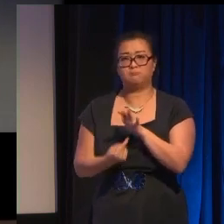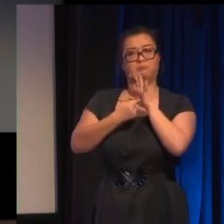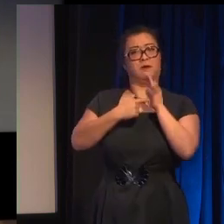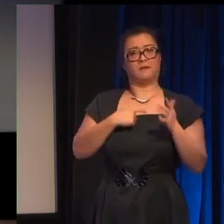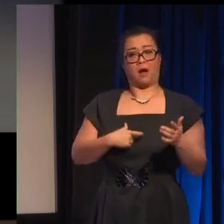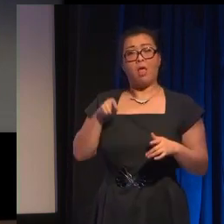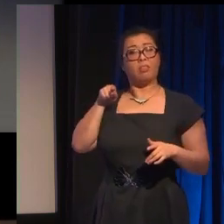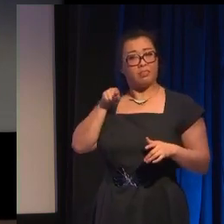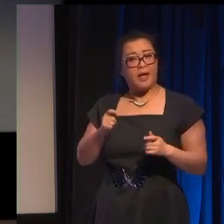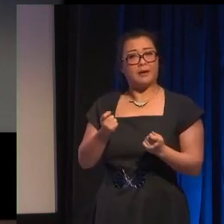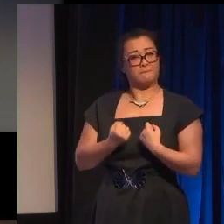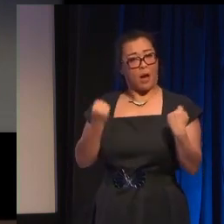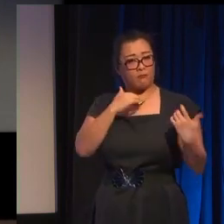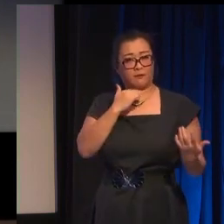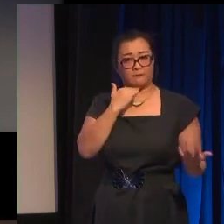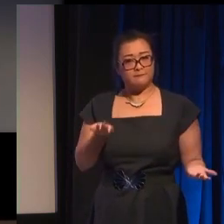inspiring all on its own